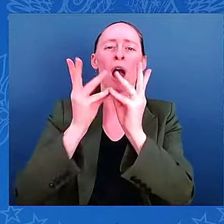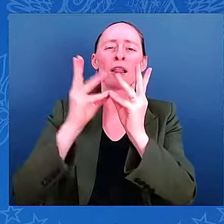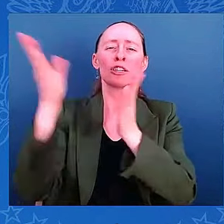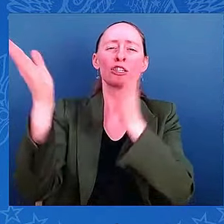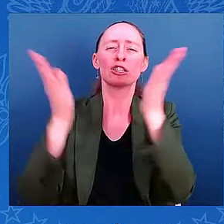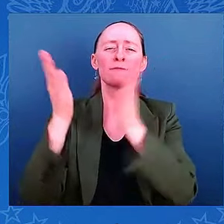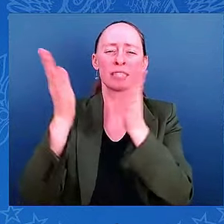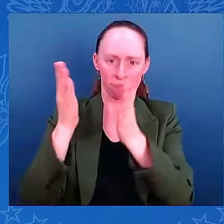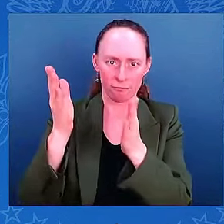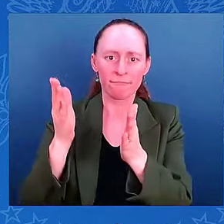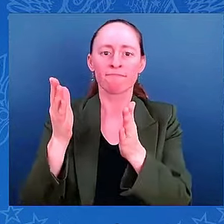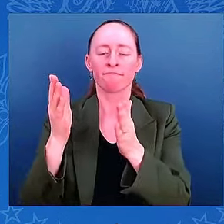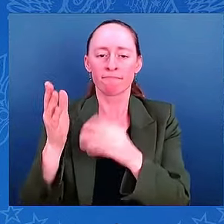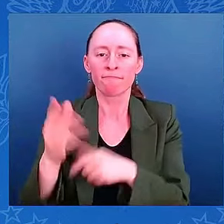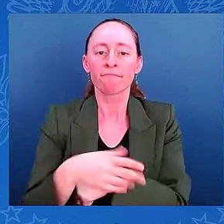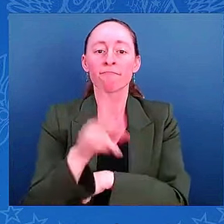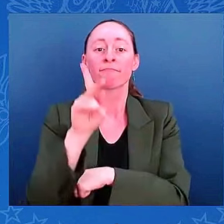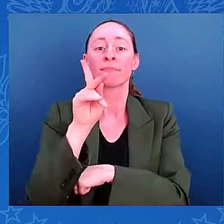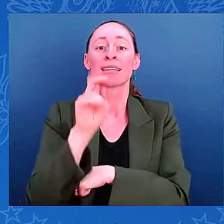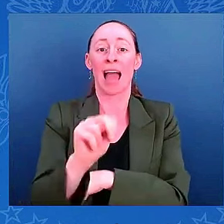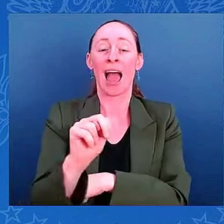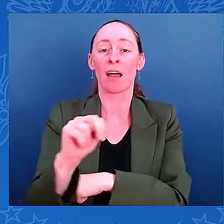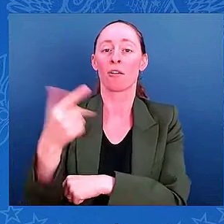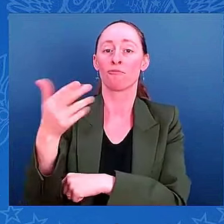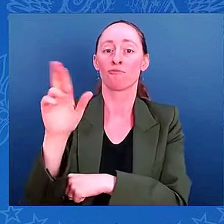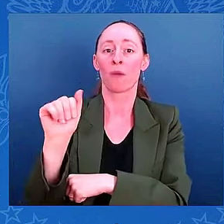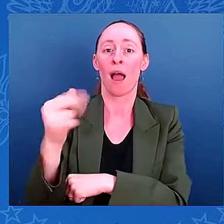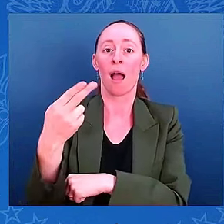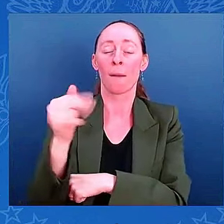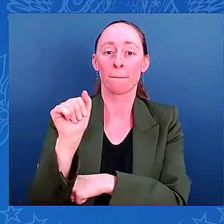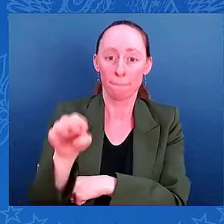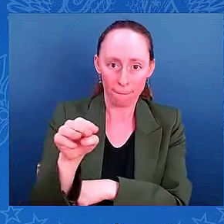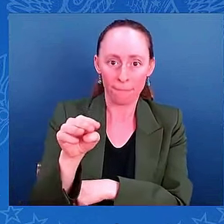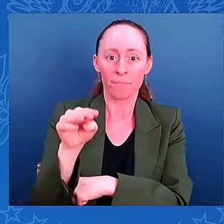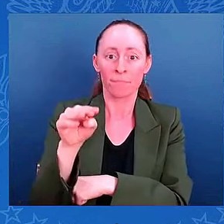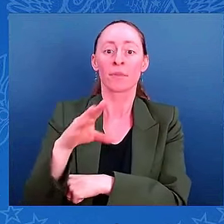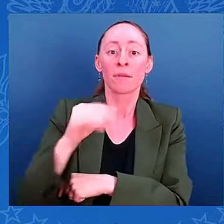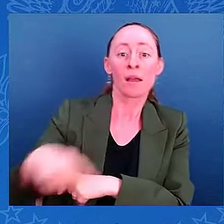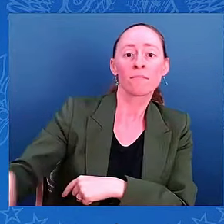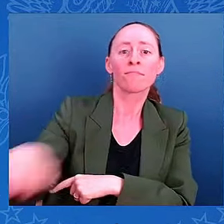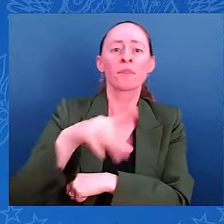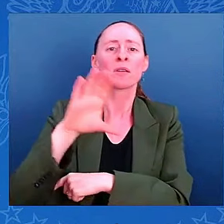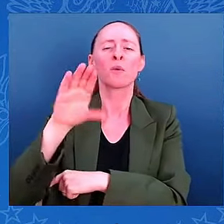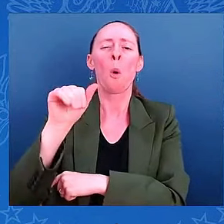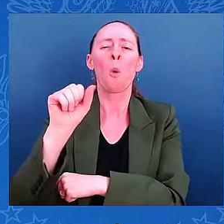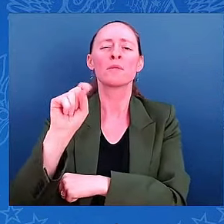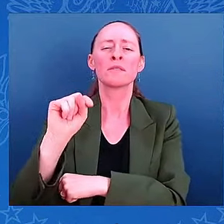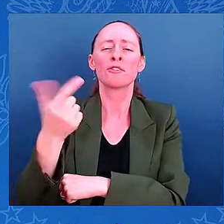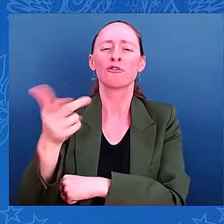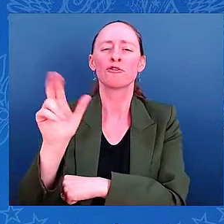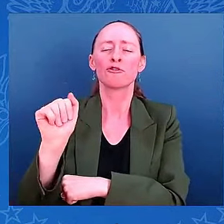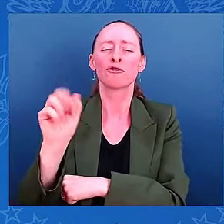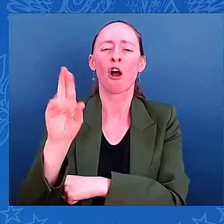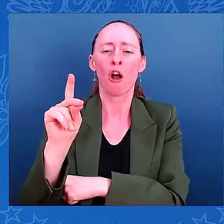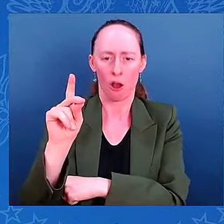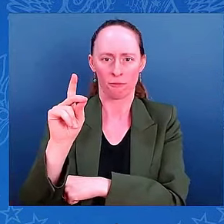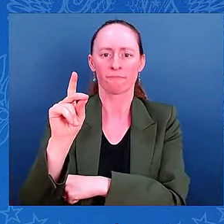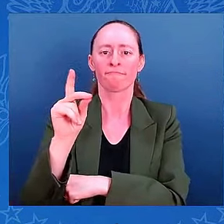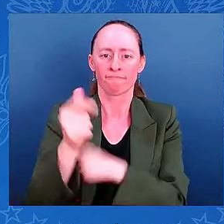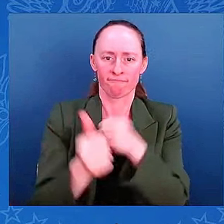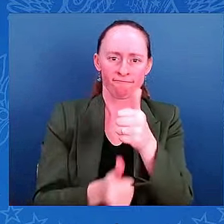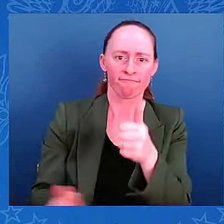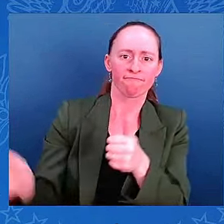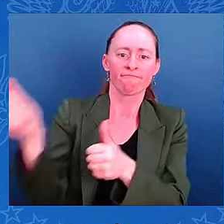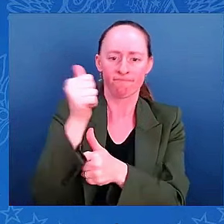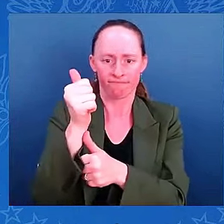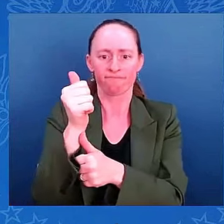Ali Mayorkas, and the Commandant of the Coast Guard, Admiral Linda Fagan. We'll begin the briefing with Administrator Criswell. Over